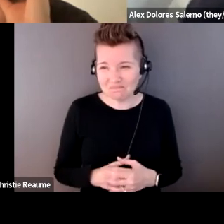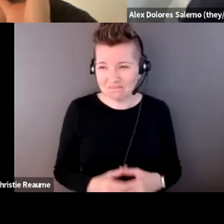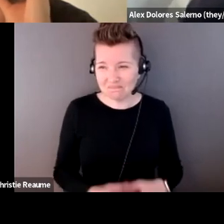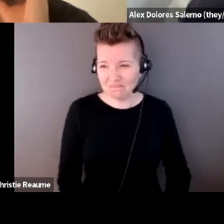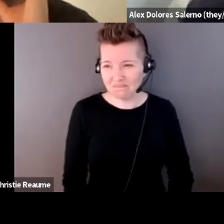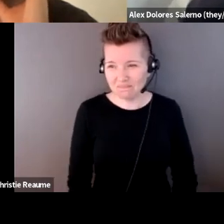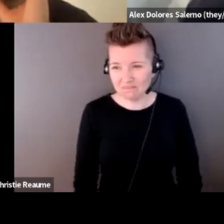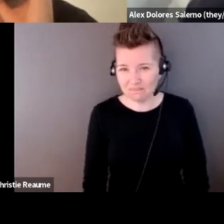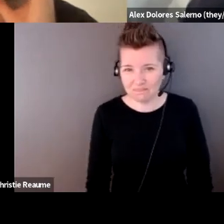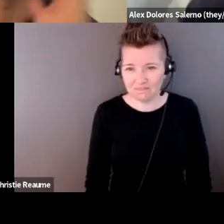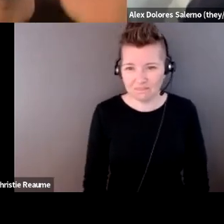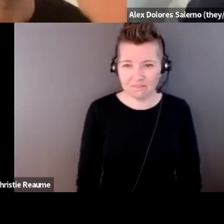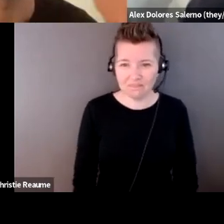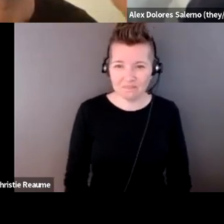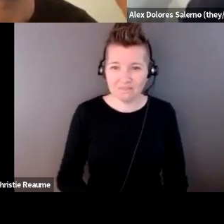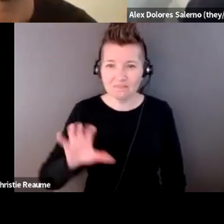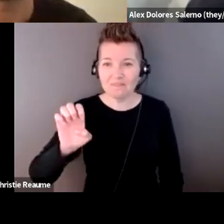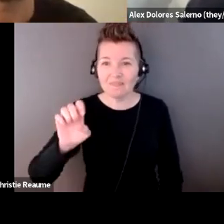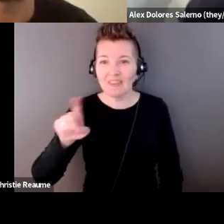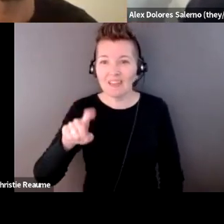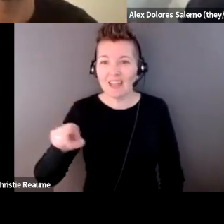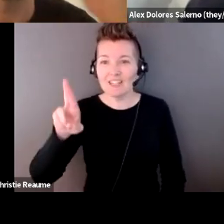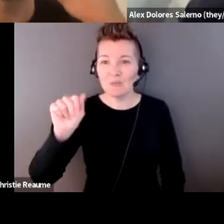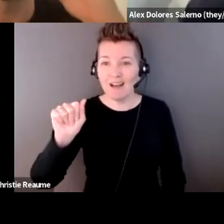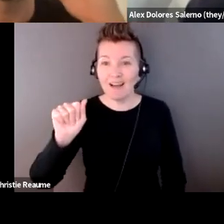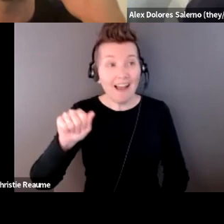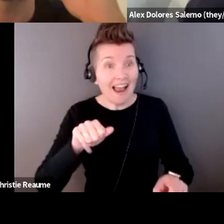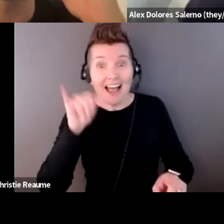Yeah. And this is Ezra speaking. Um, that's how we found each other.